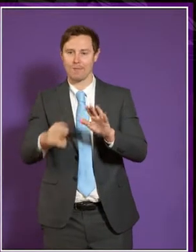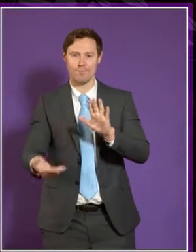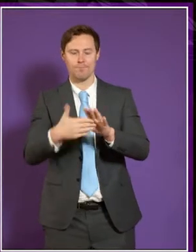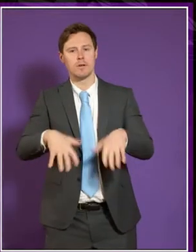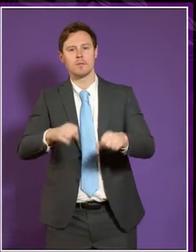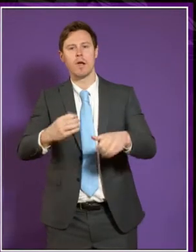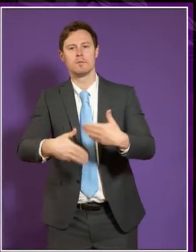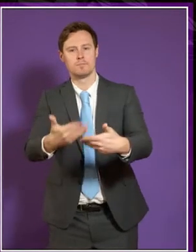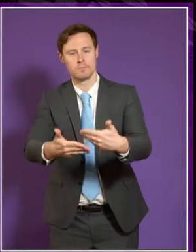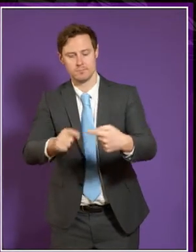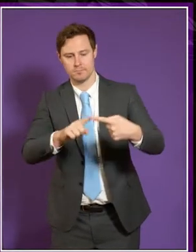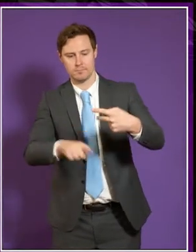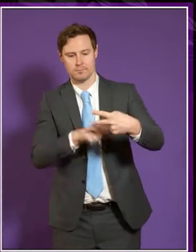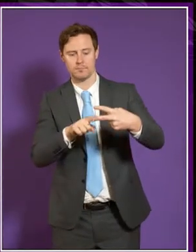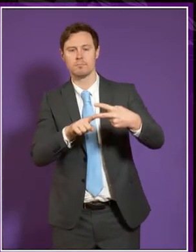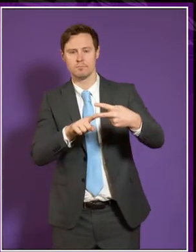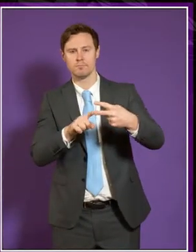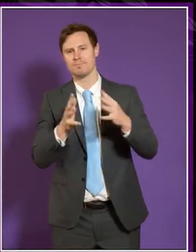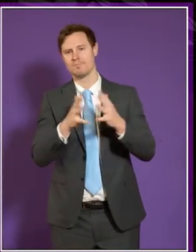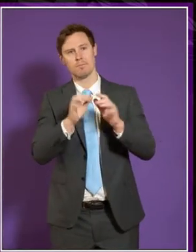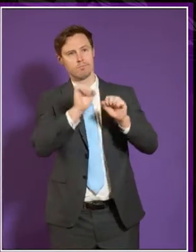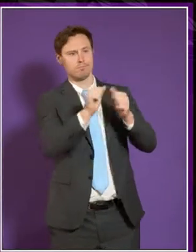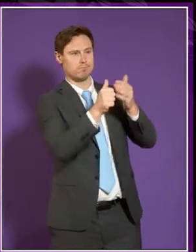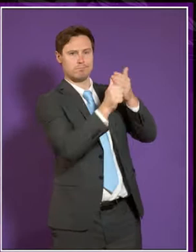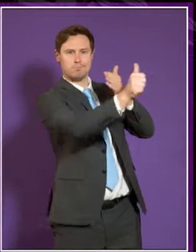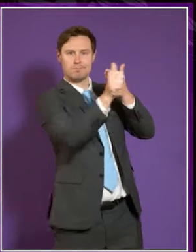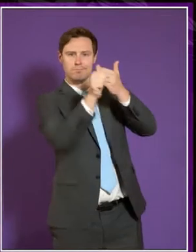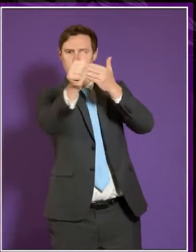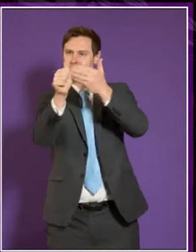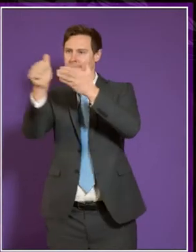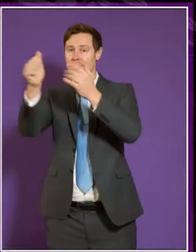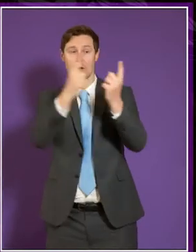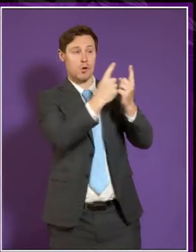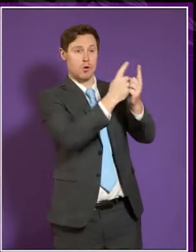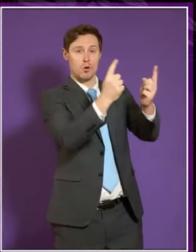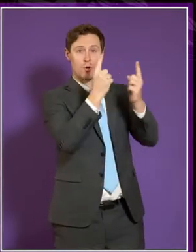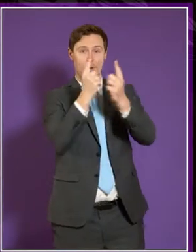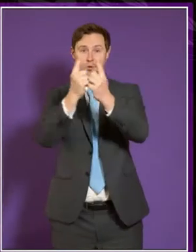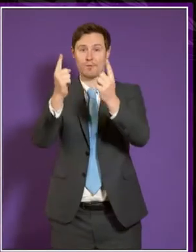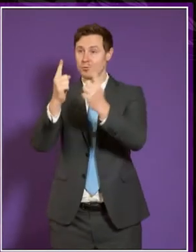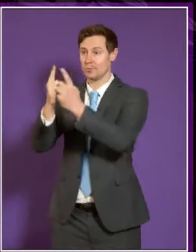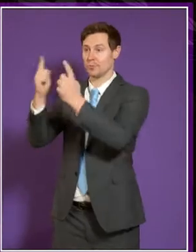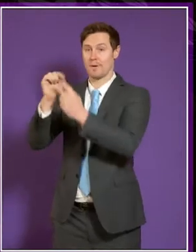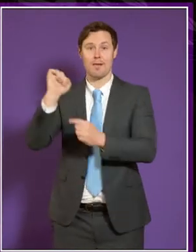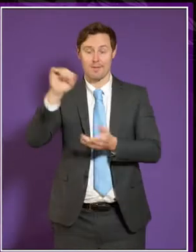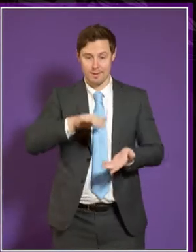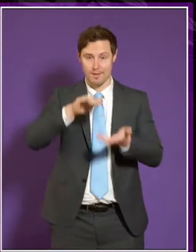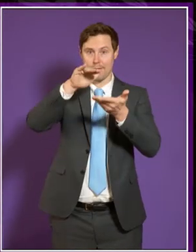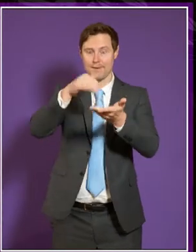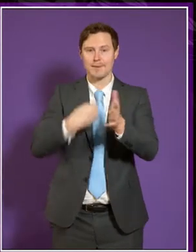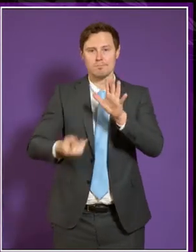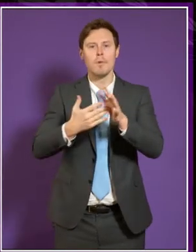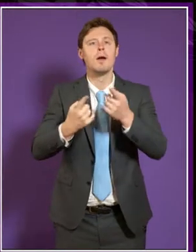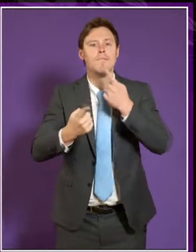Then, of course, there's the way in which individual universities would use those applications and any supplementary material they might need.